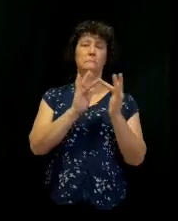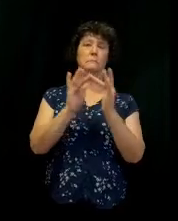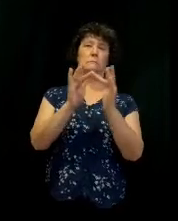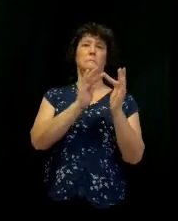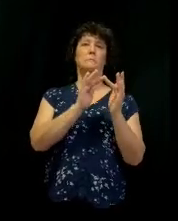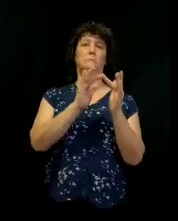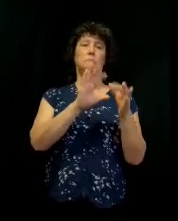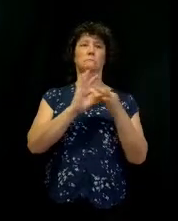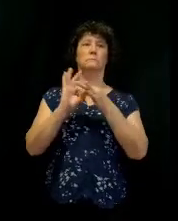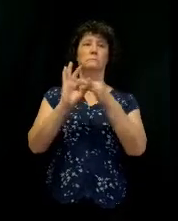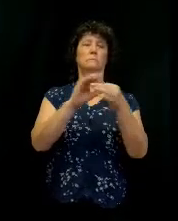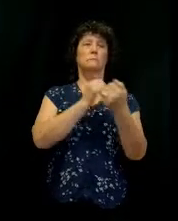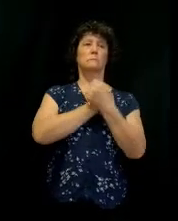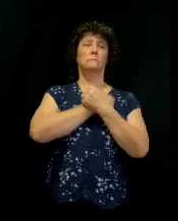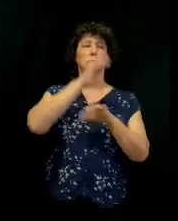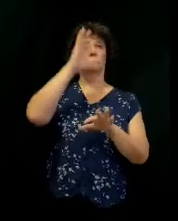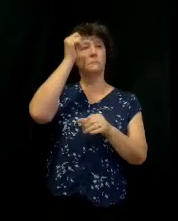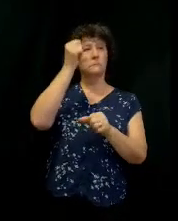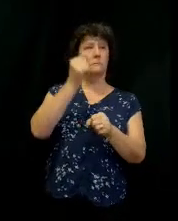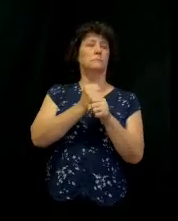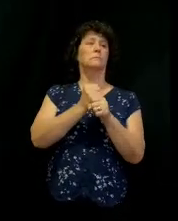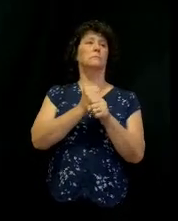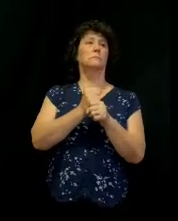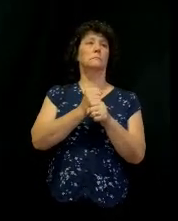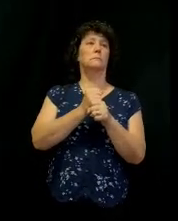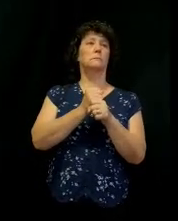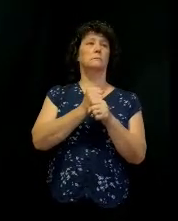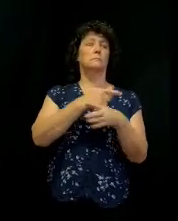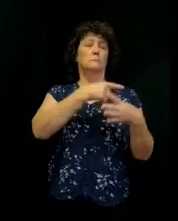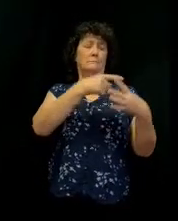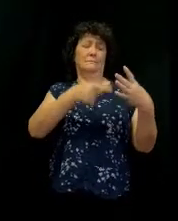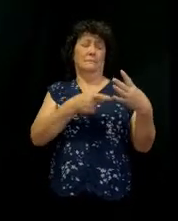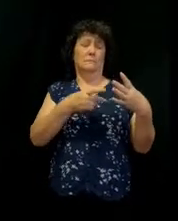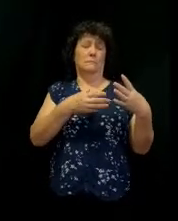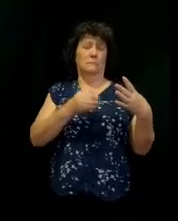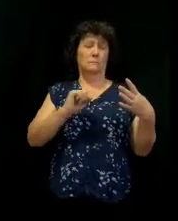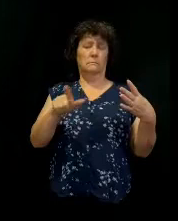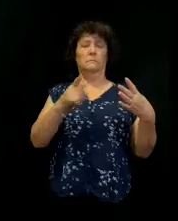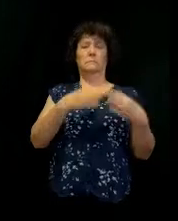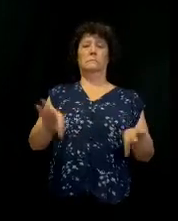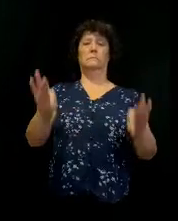Unity. Love. Faith. These are important things that we need.